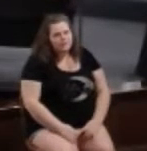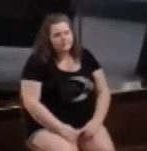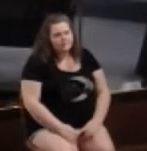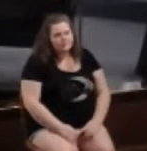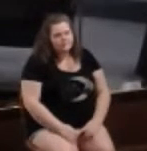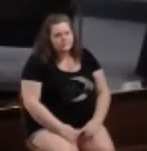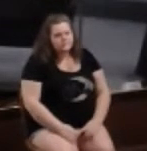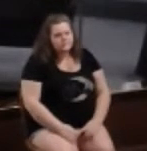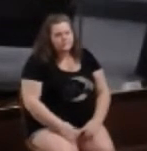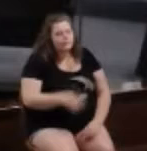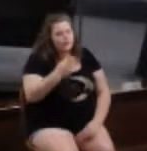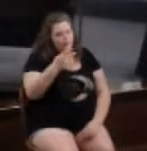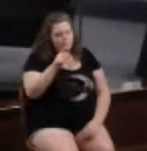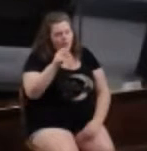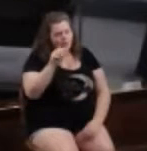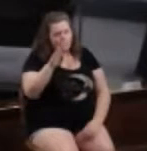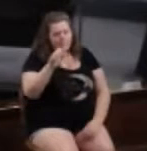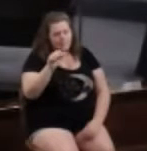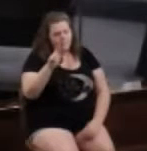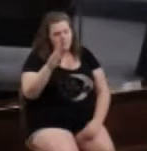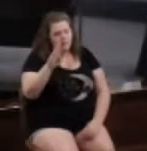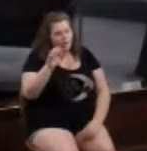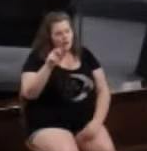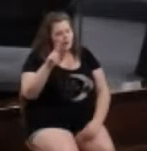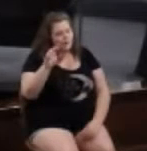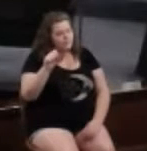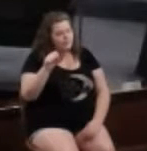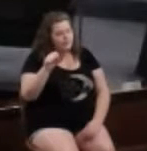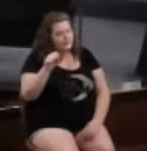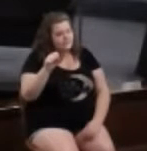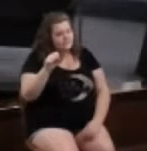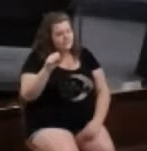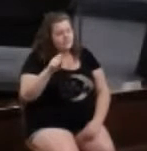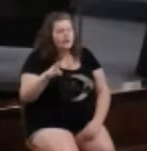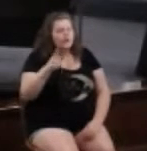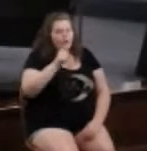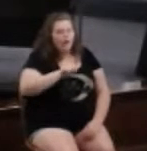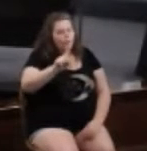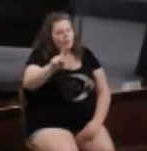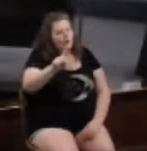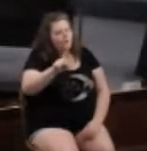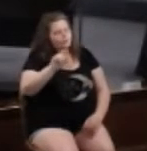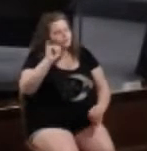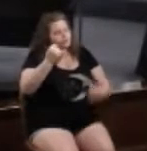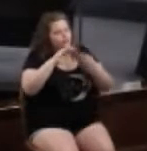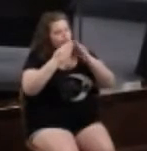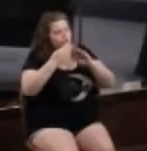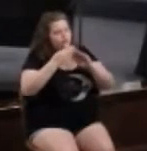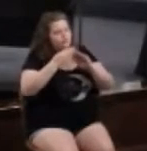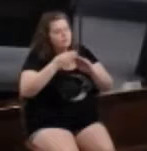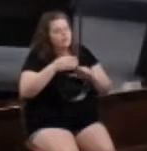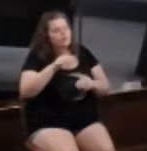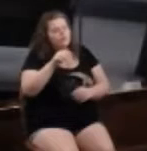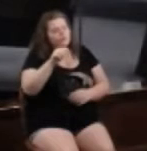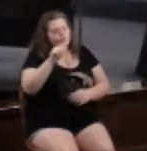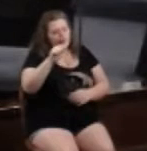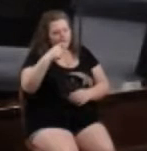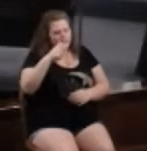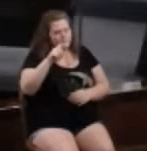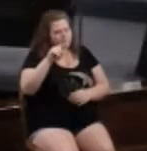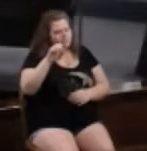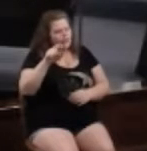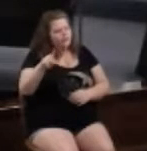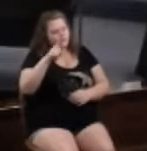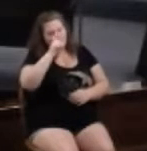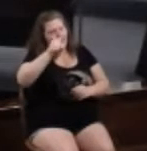Paul and Barnabas and some of the others were appointed to go up to Jerusalem to the apostles and other elders about this question.